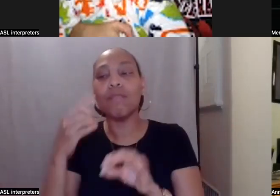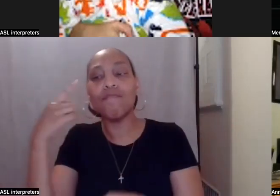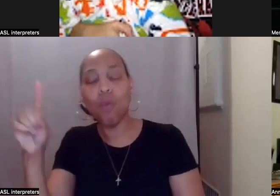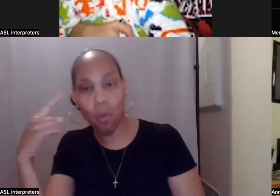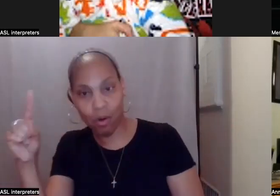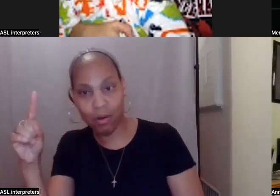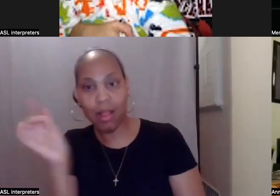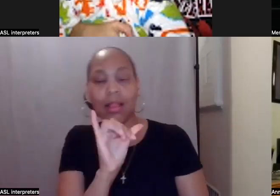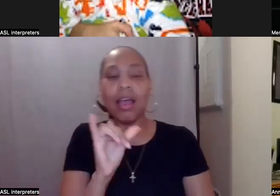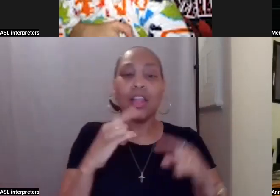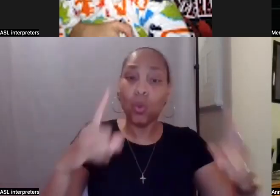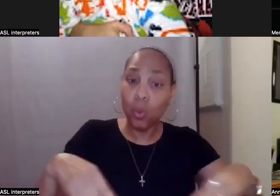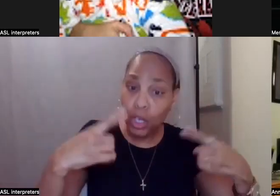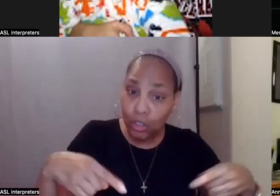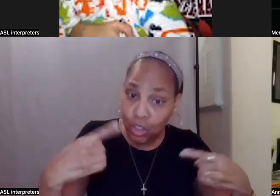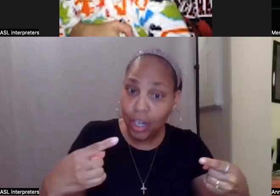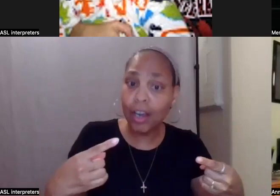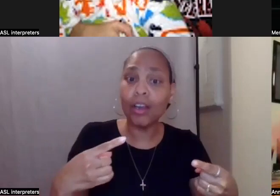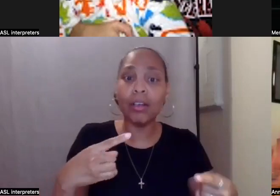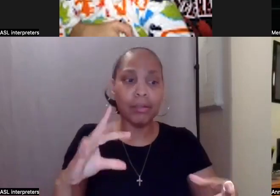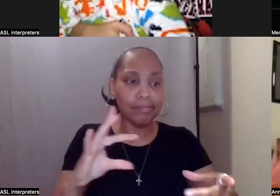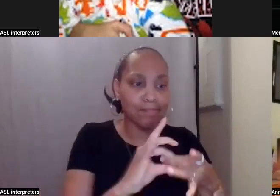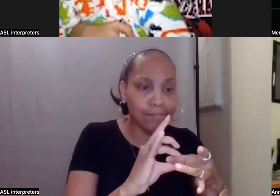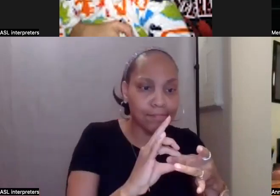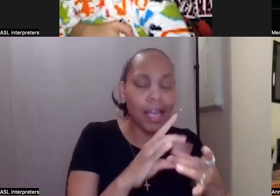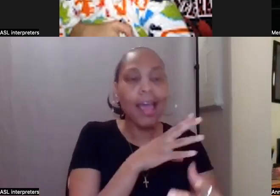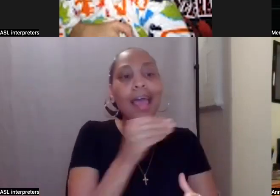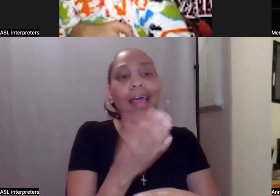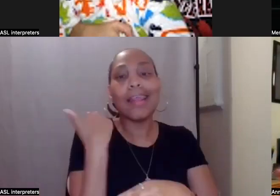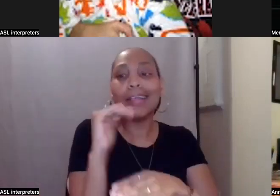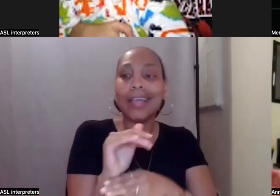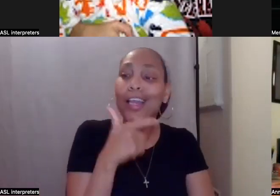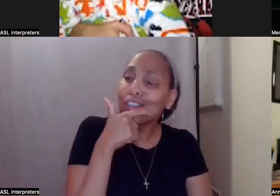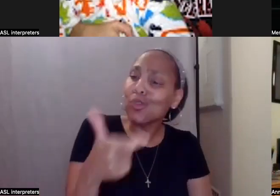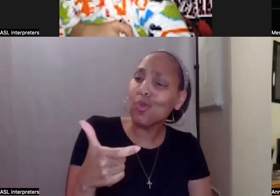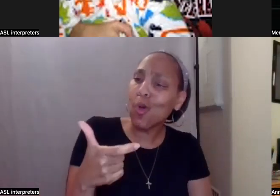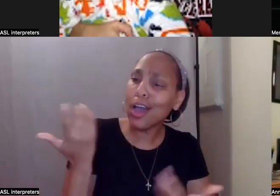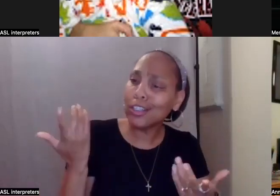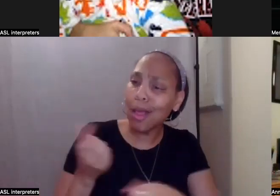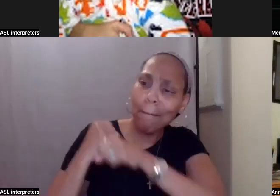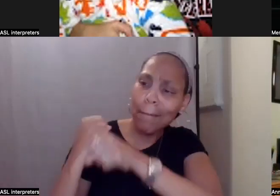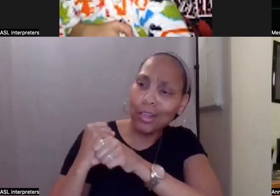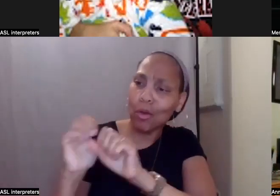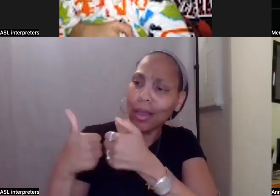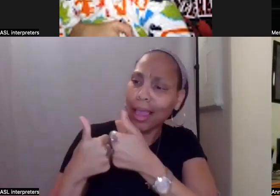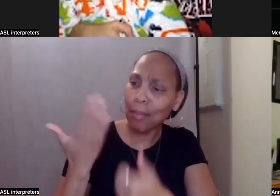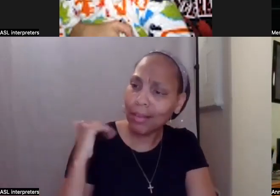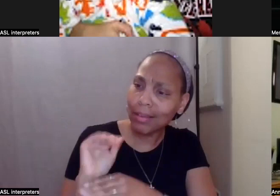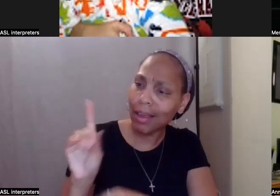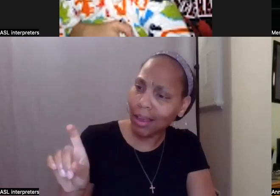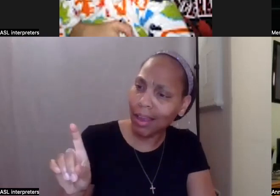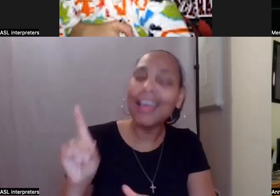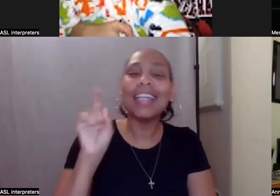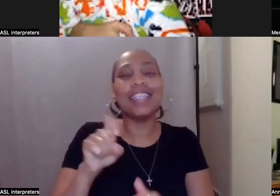did you watch the Yankees last night? There has to be a balance between those two things for Joe. I can teach